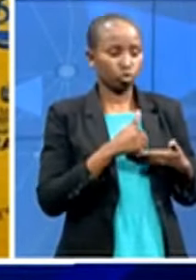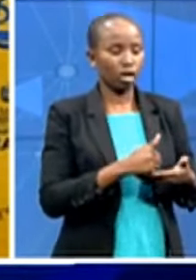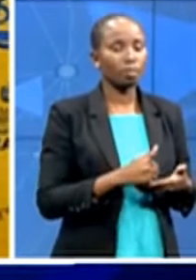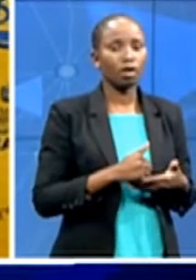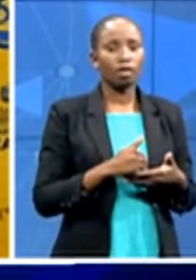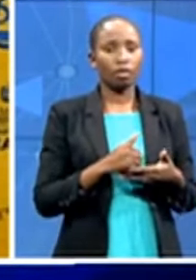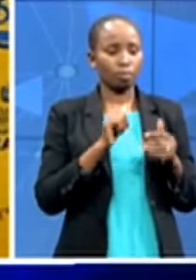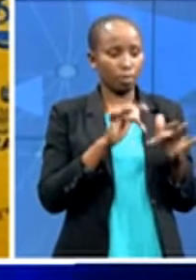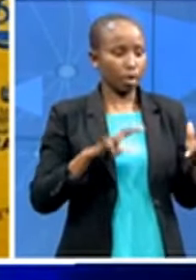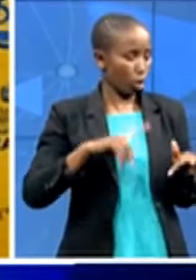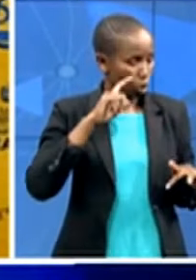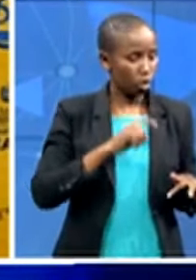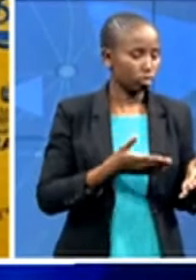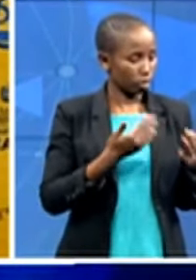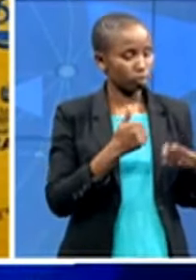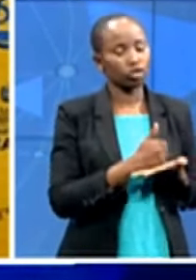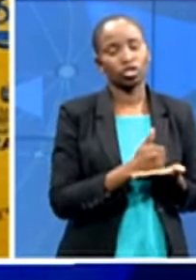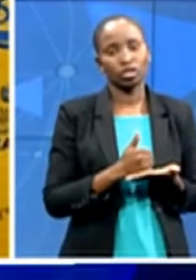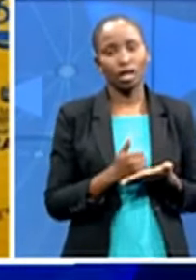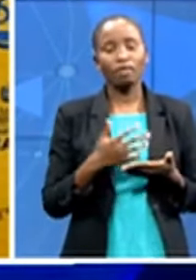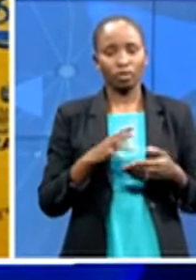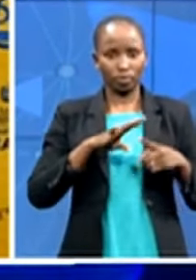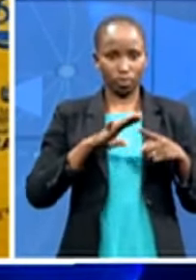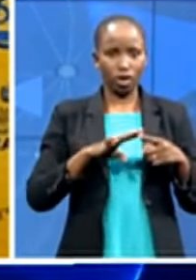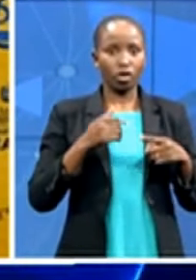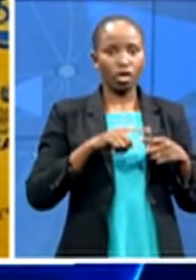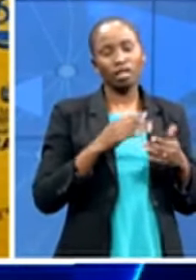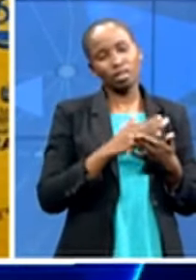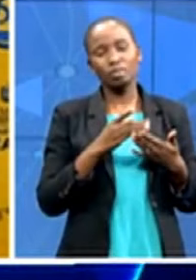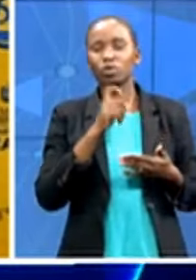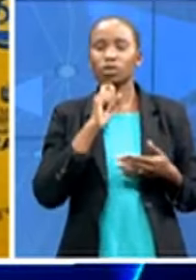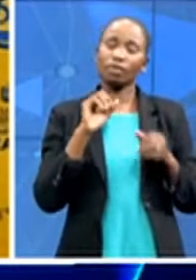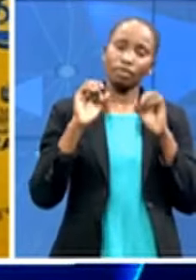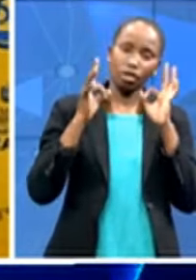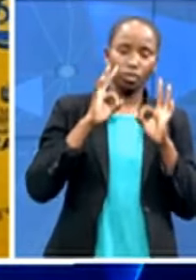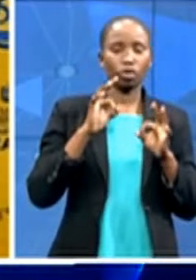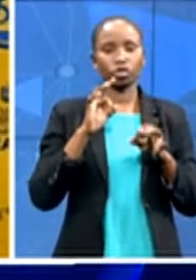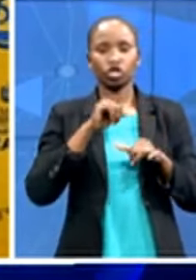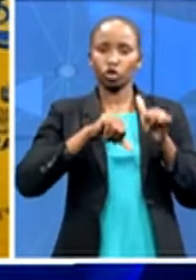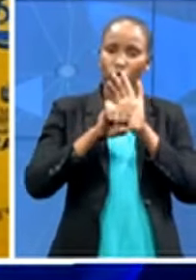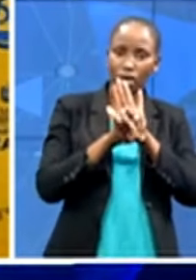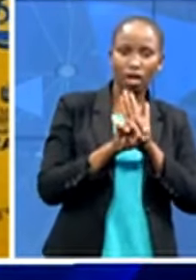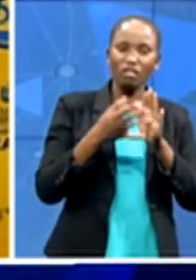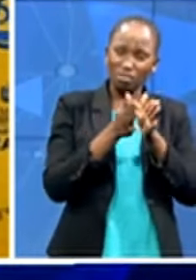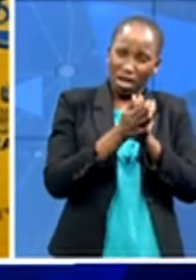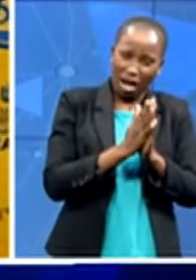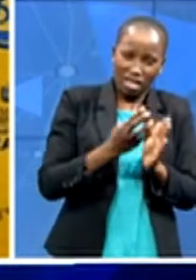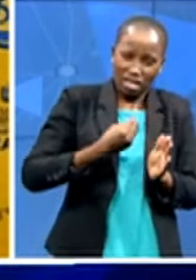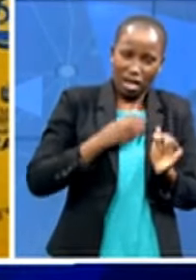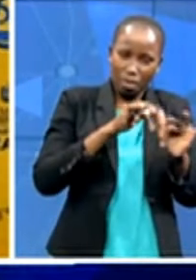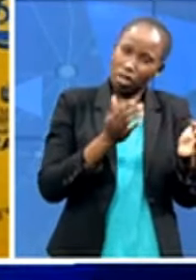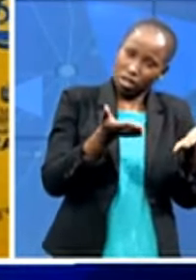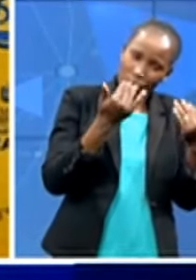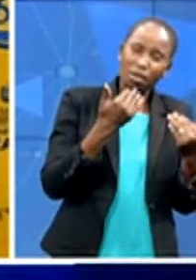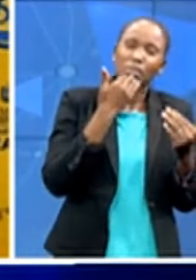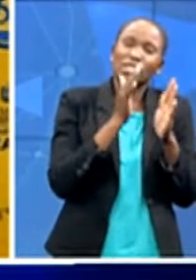stage live on facebook social media call every young person register your grandma just for that day we register